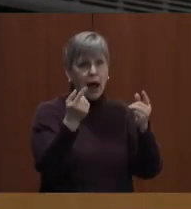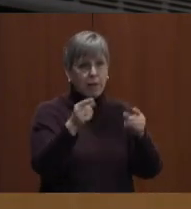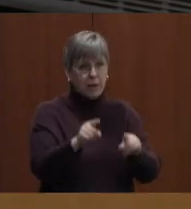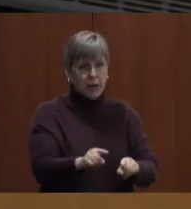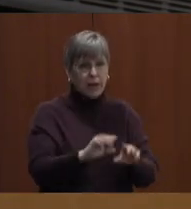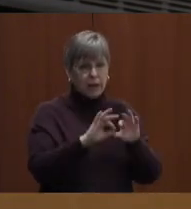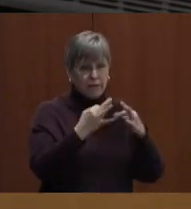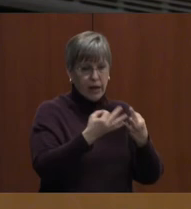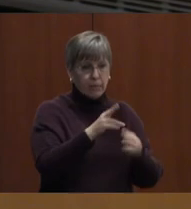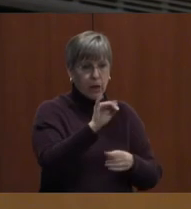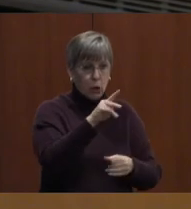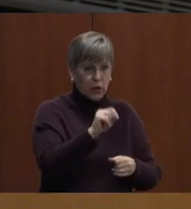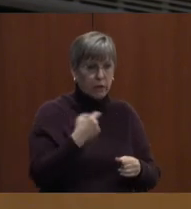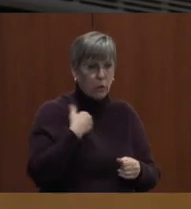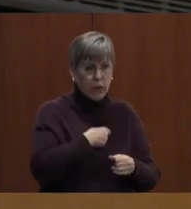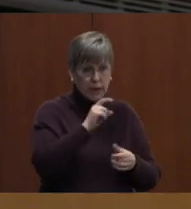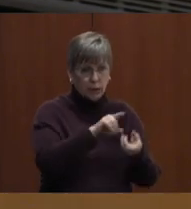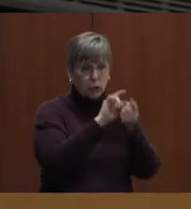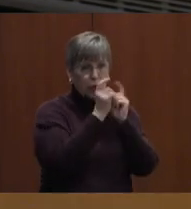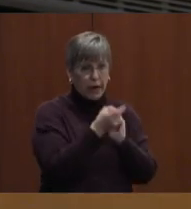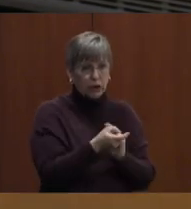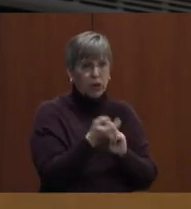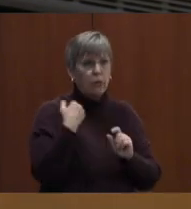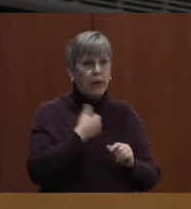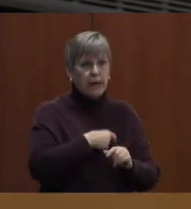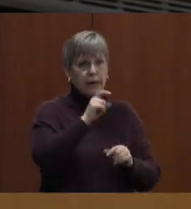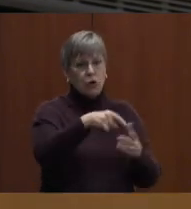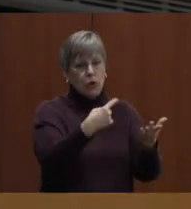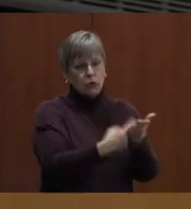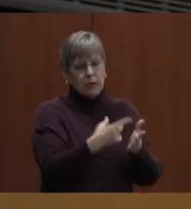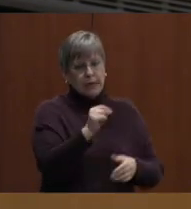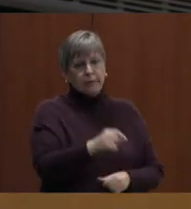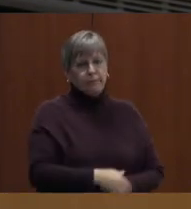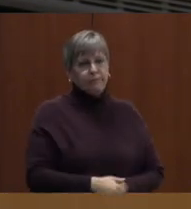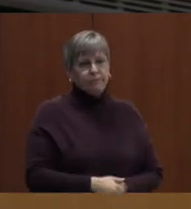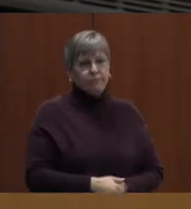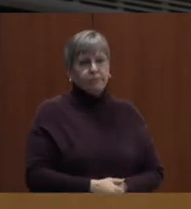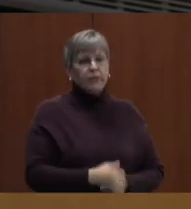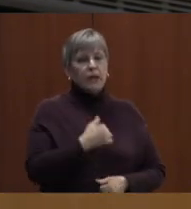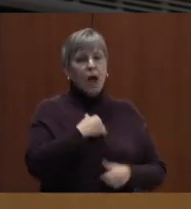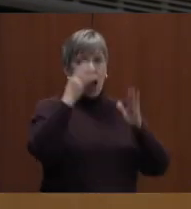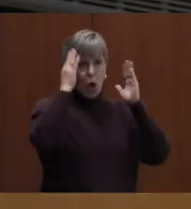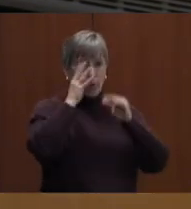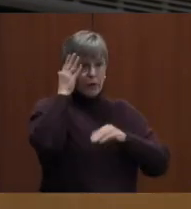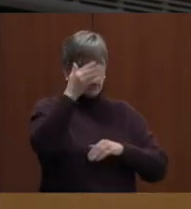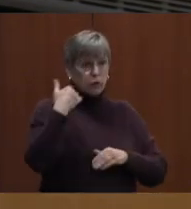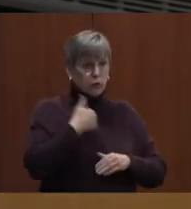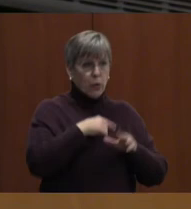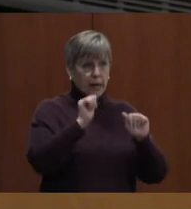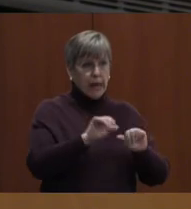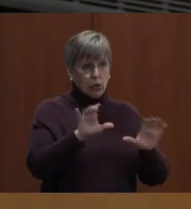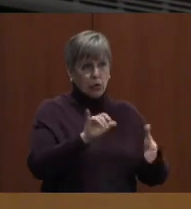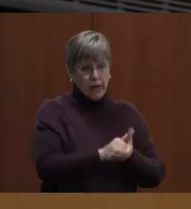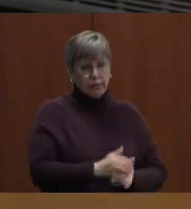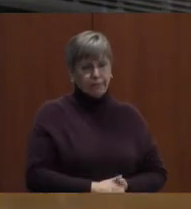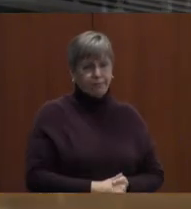on in the family unit that we need to change. And we need to address it. So I hope in the future that we can do that.